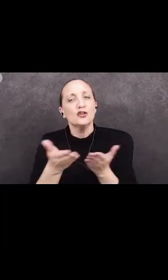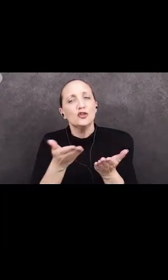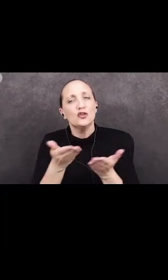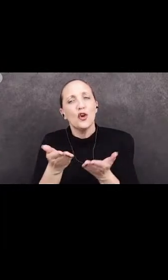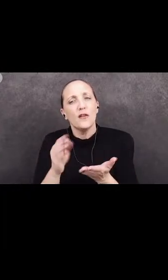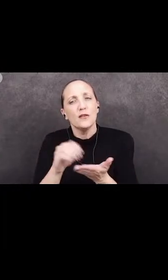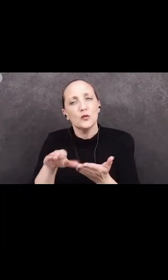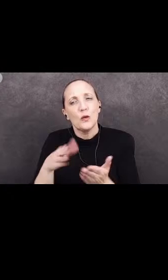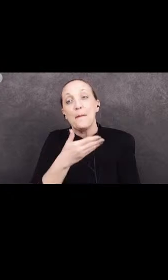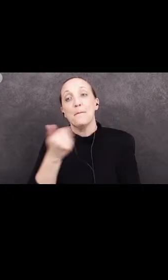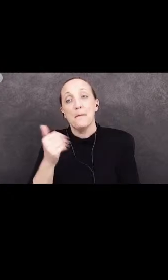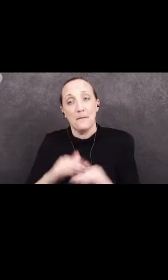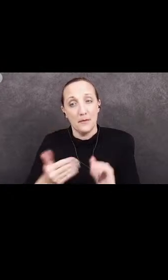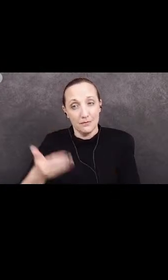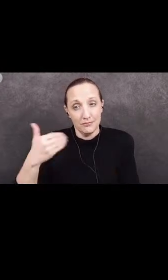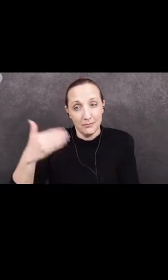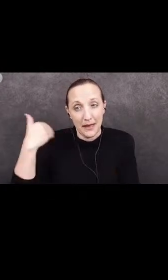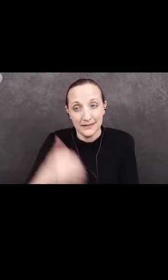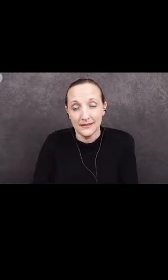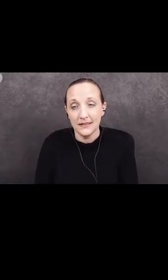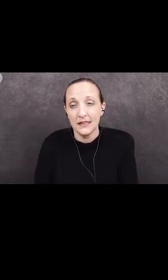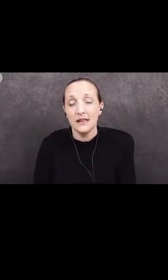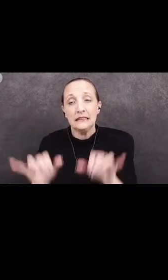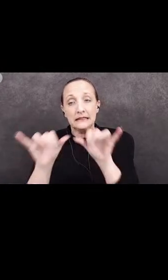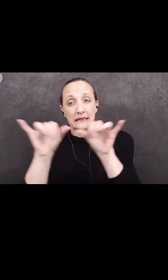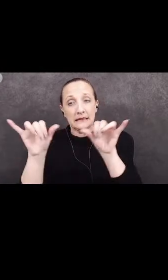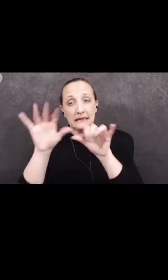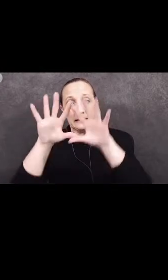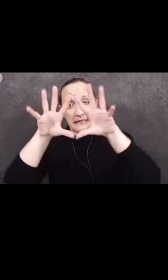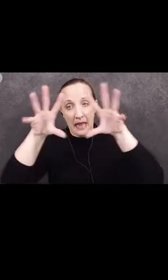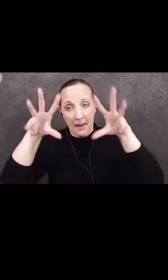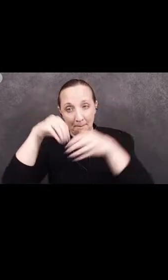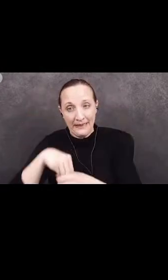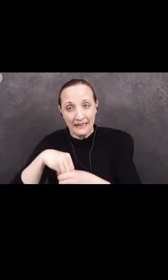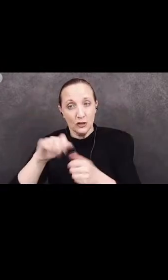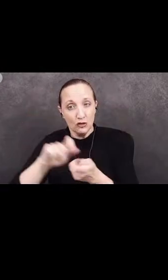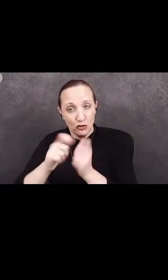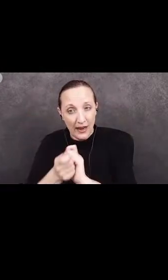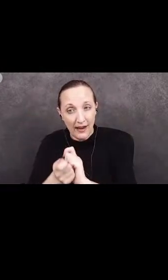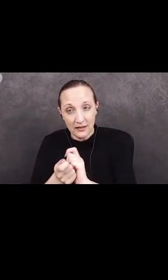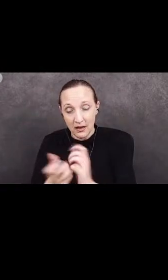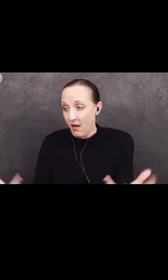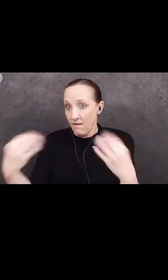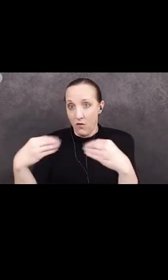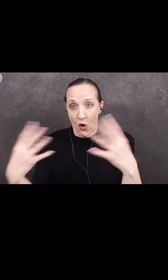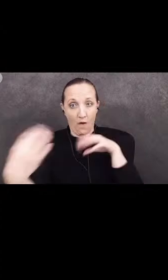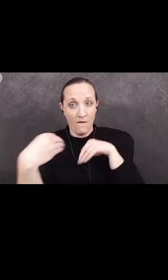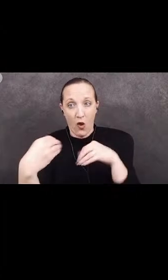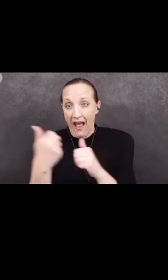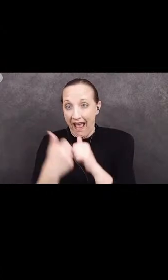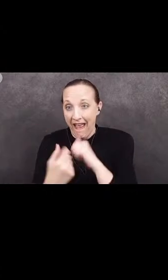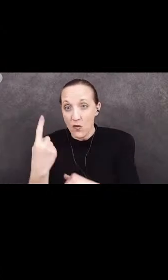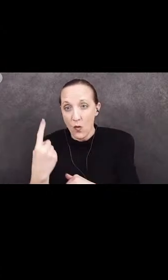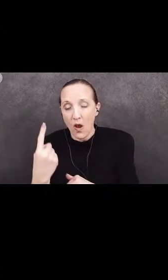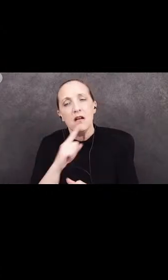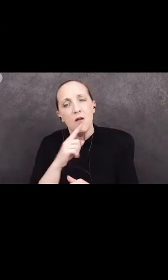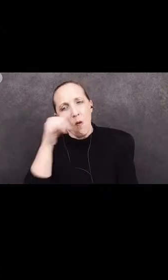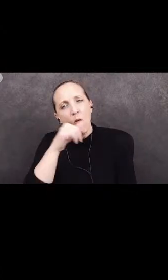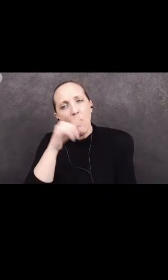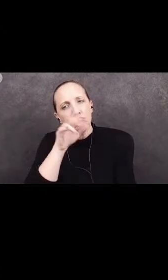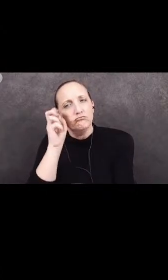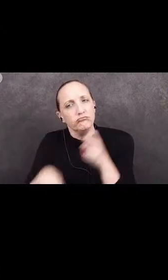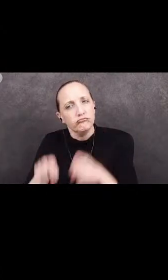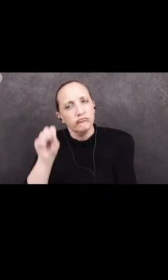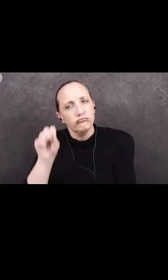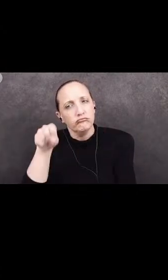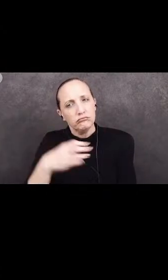we did in the past. Systemic change that involves everyone is extremely difficult. But this is a great opportunity